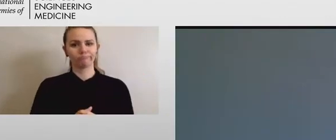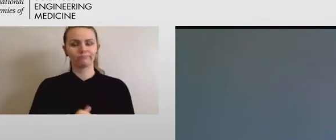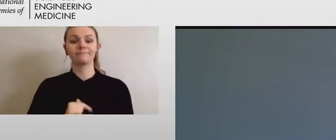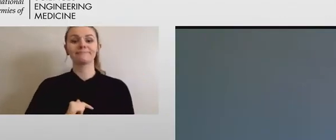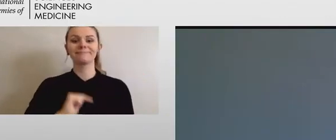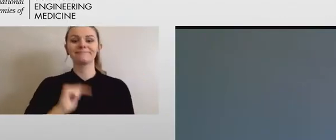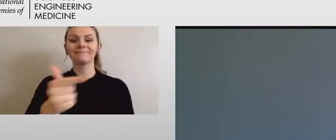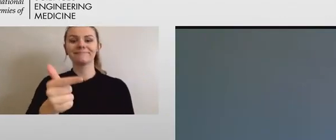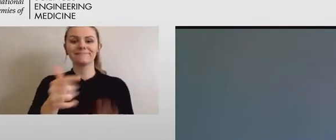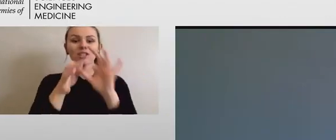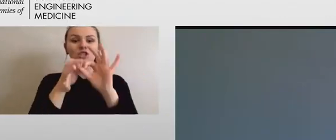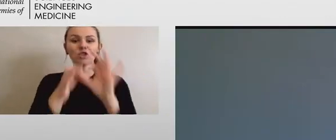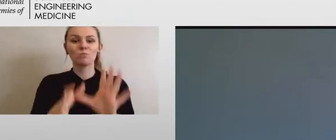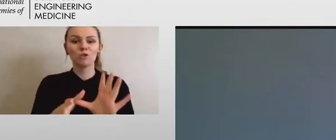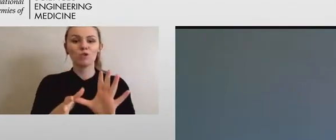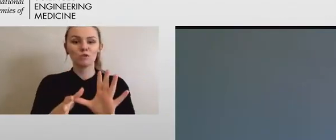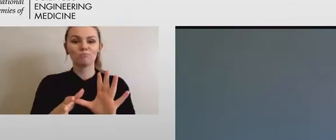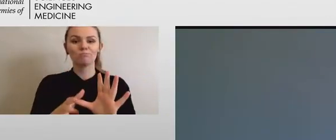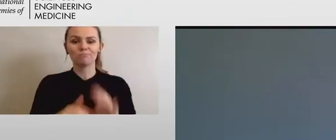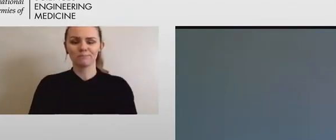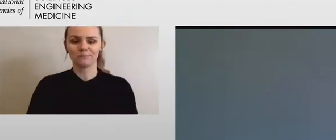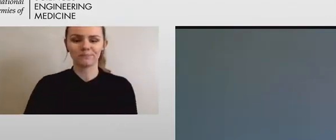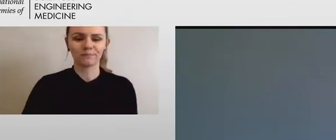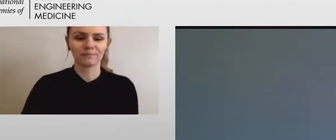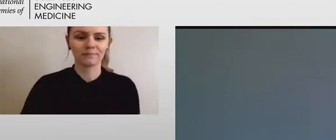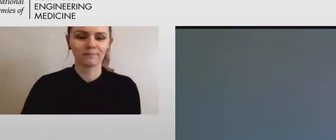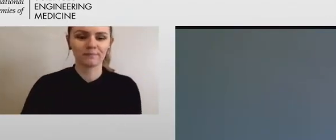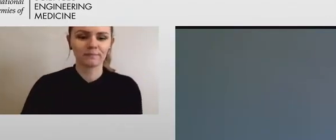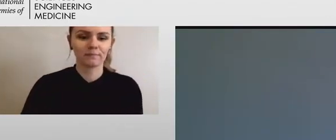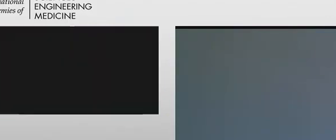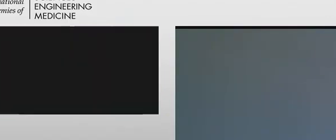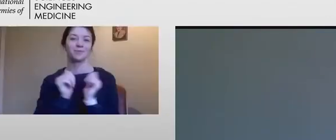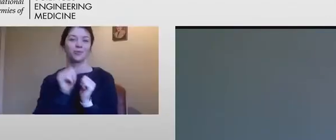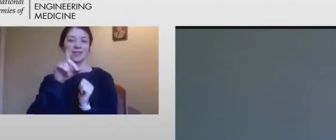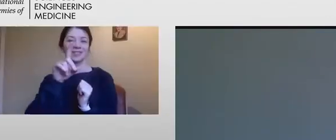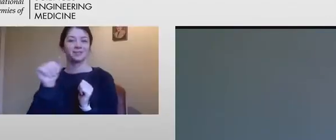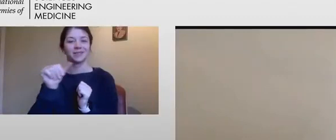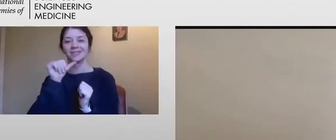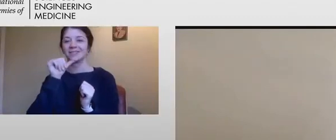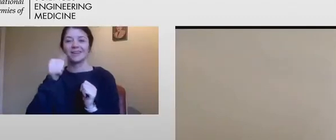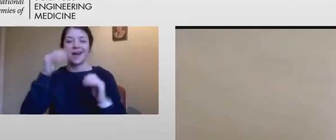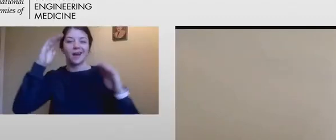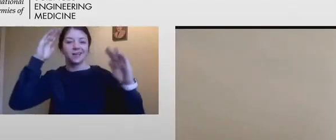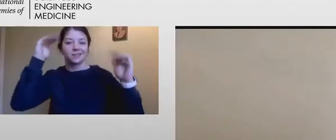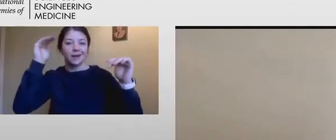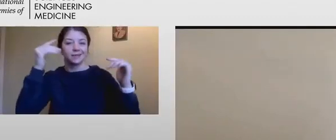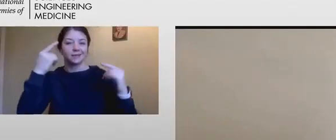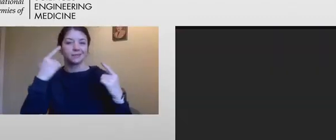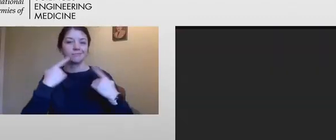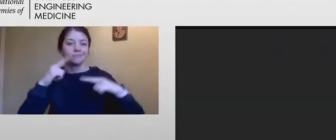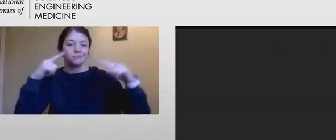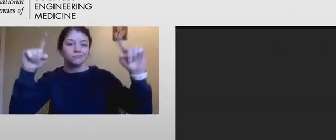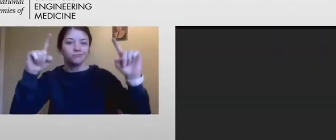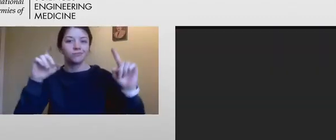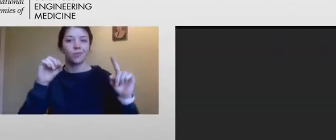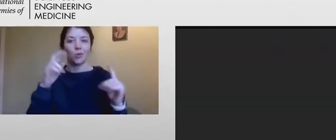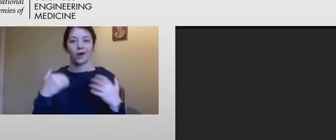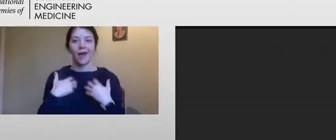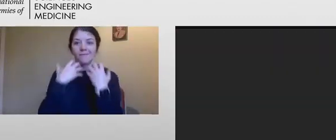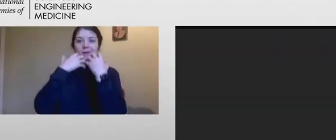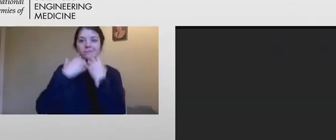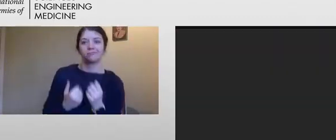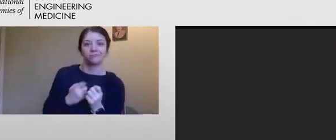Often people with disabilities are not expected to succeed or not seen as having valuable contributions to make.